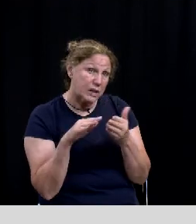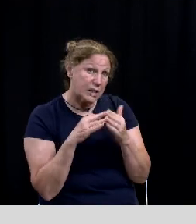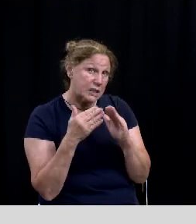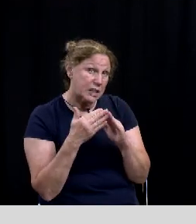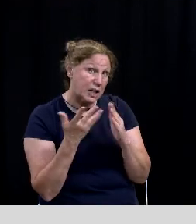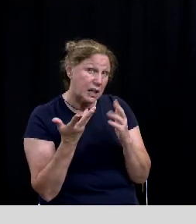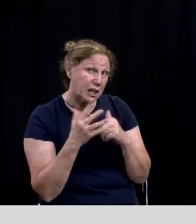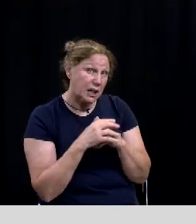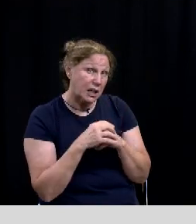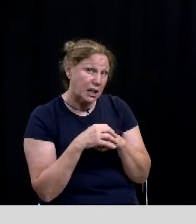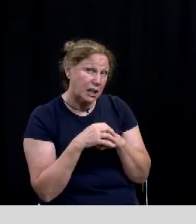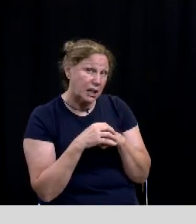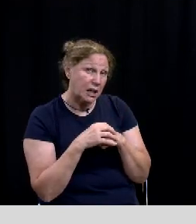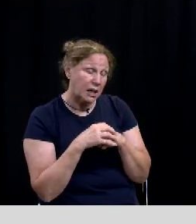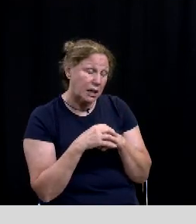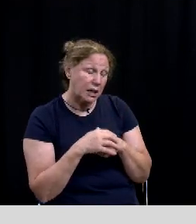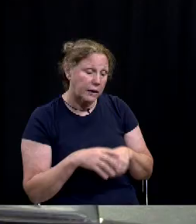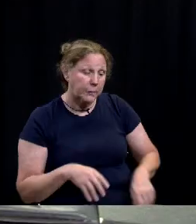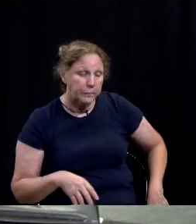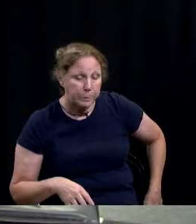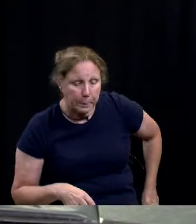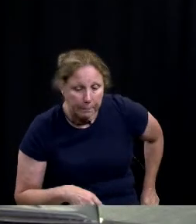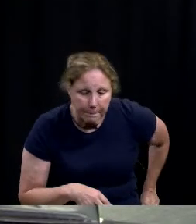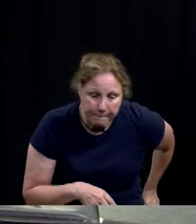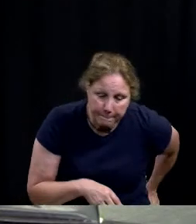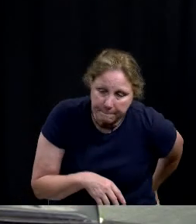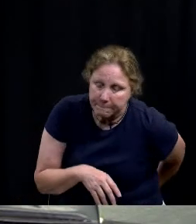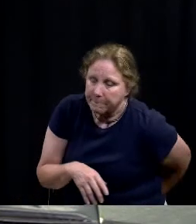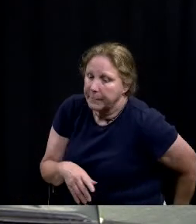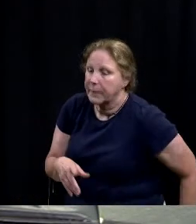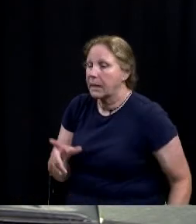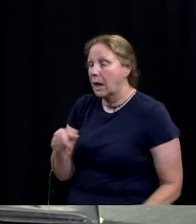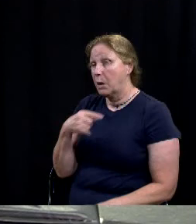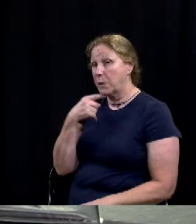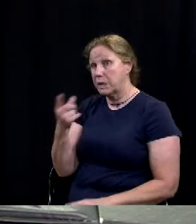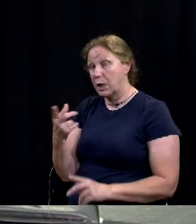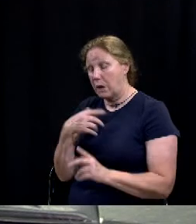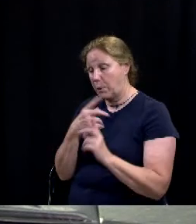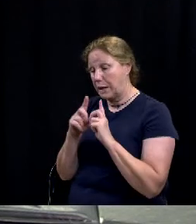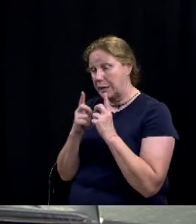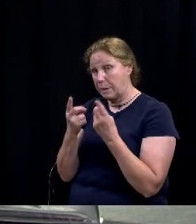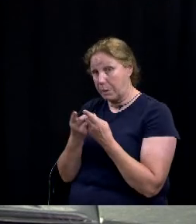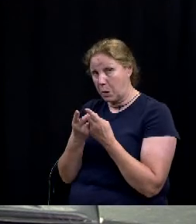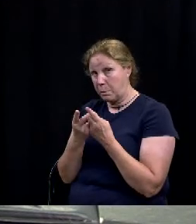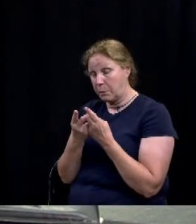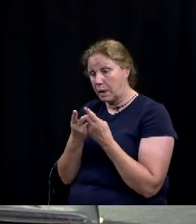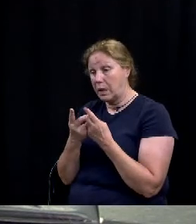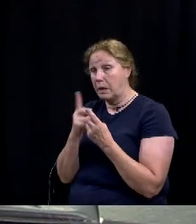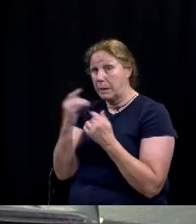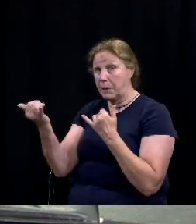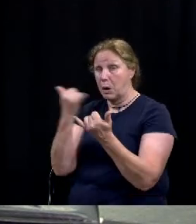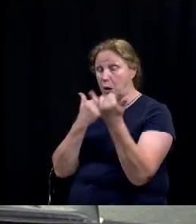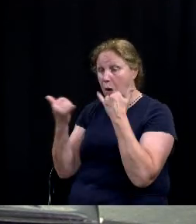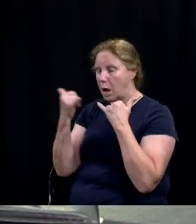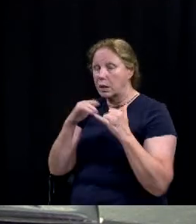well well i will say in regards to our department hector and the calls that we've got